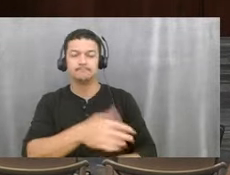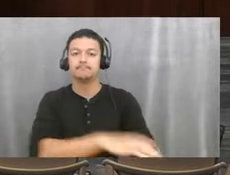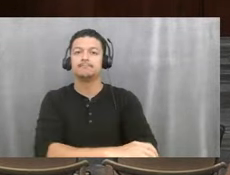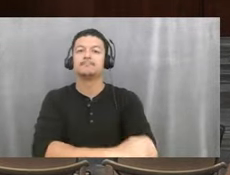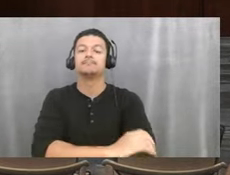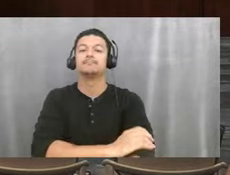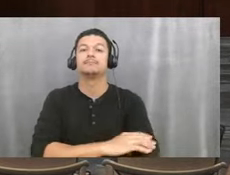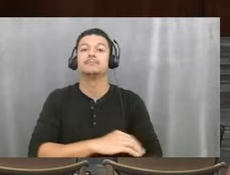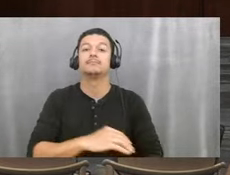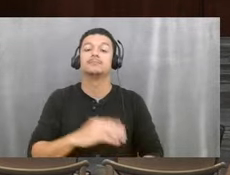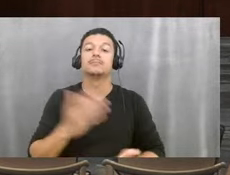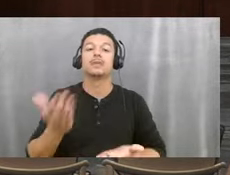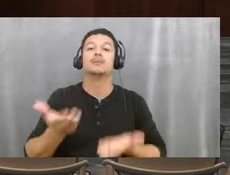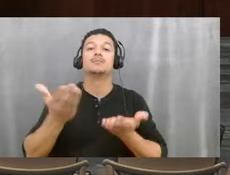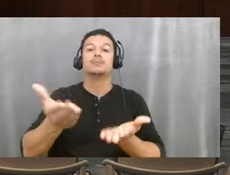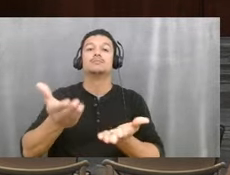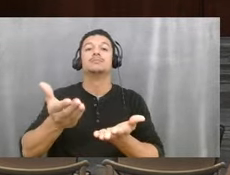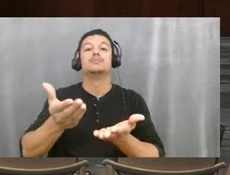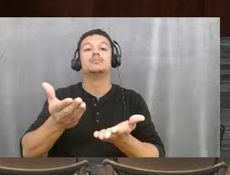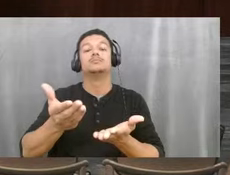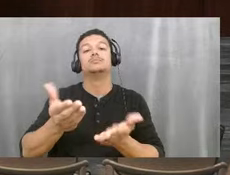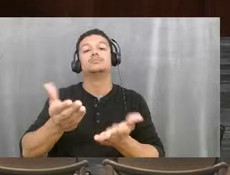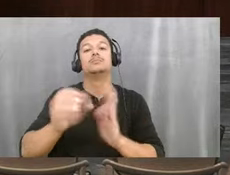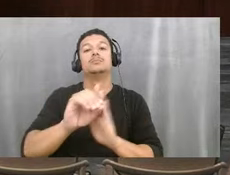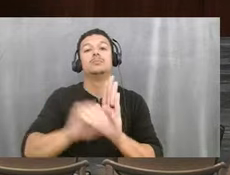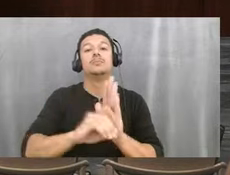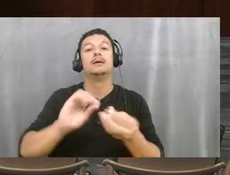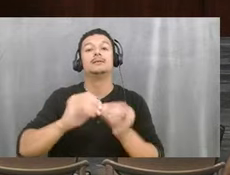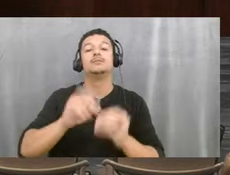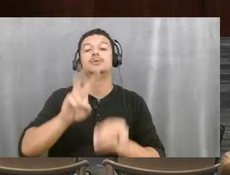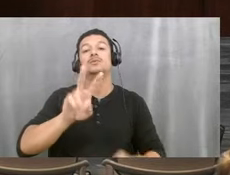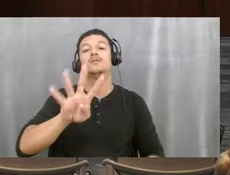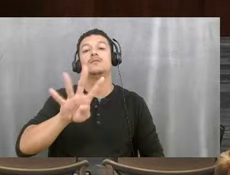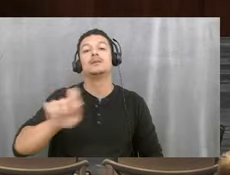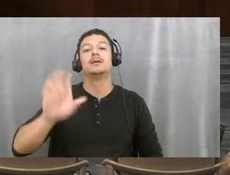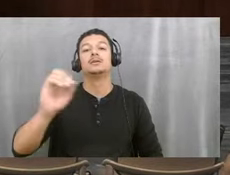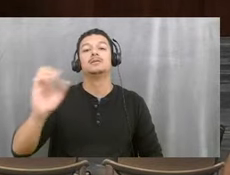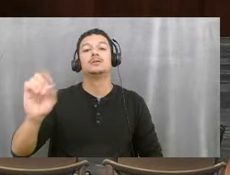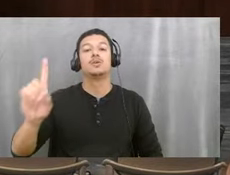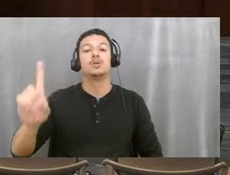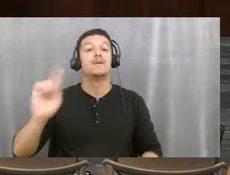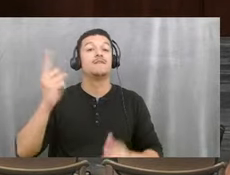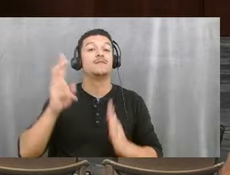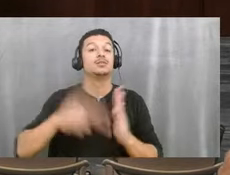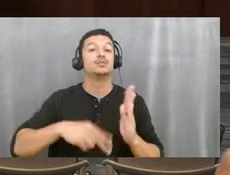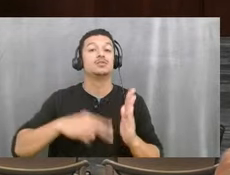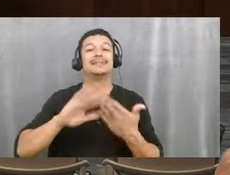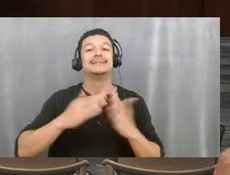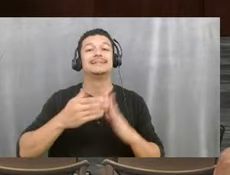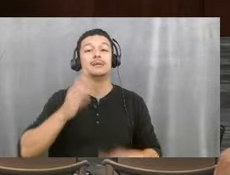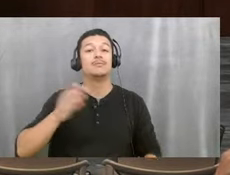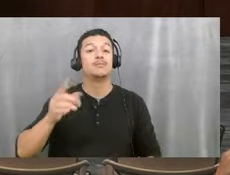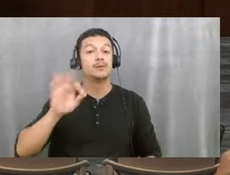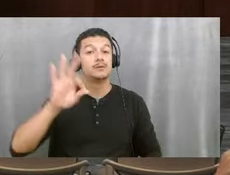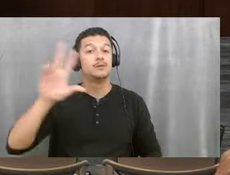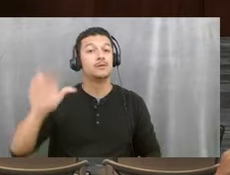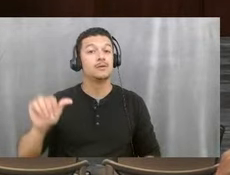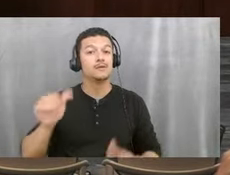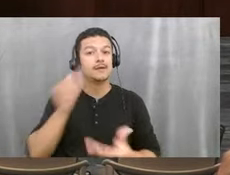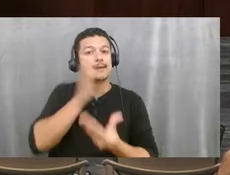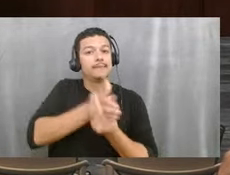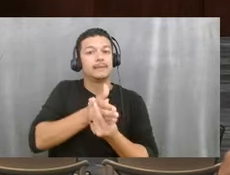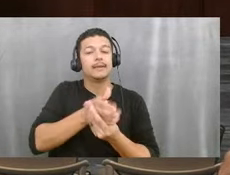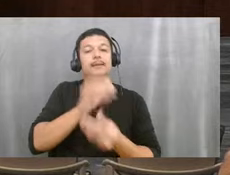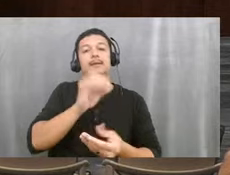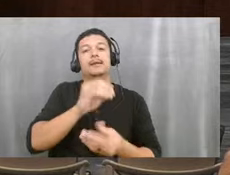Proposed ordinance number 24-001, first reading an ordinance of the city of Boynton Beach, Florida, amending ordinance 02